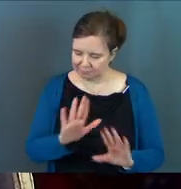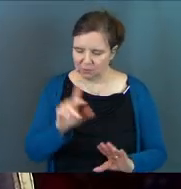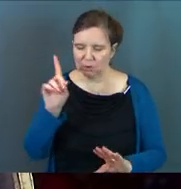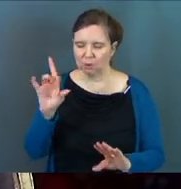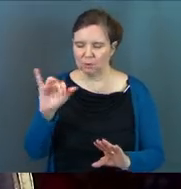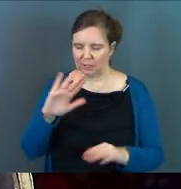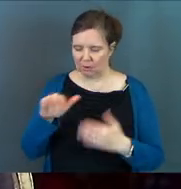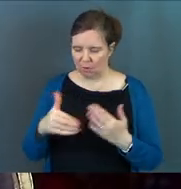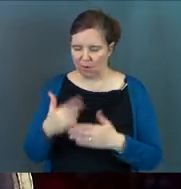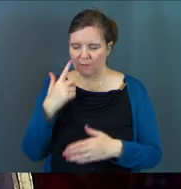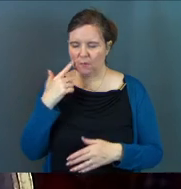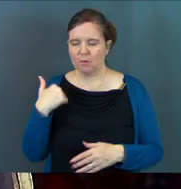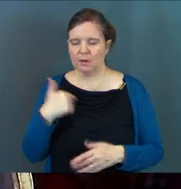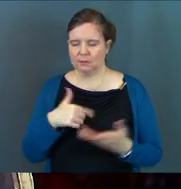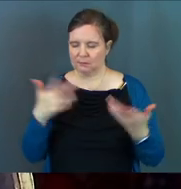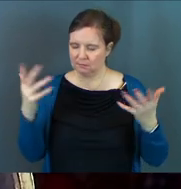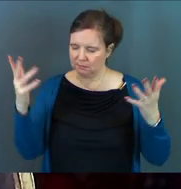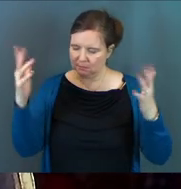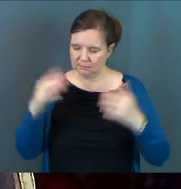That you did it all for us?